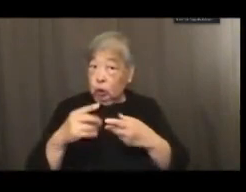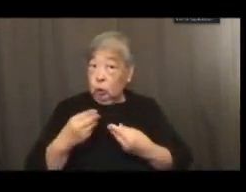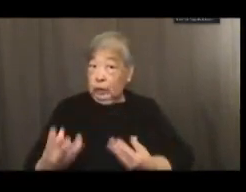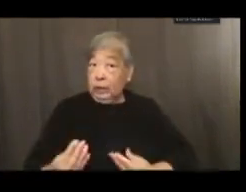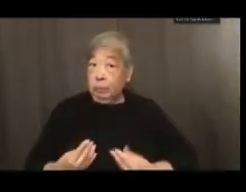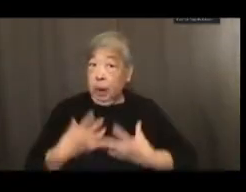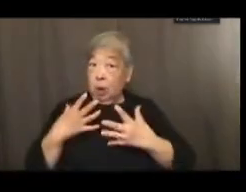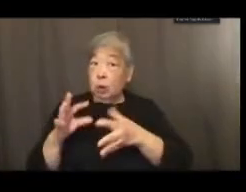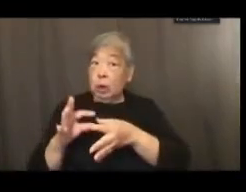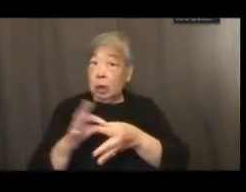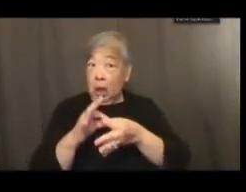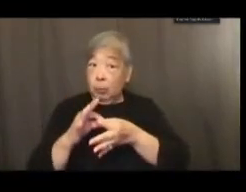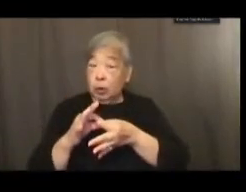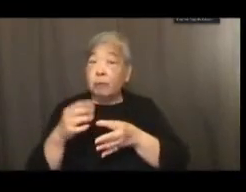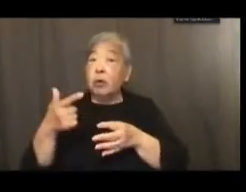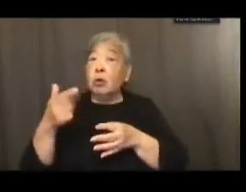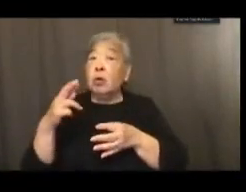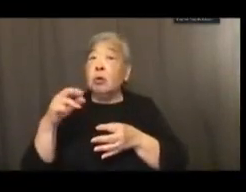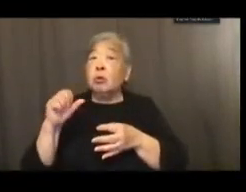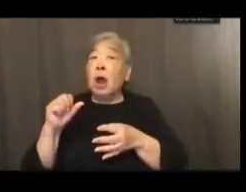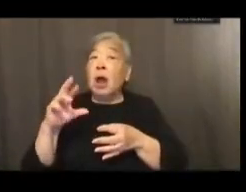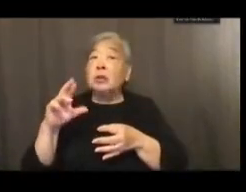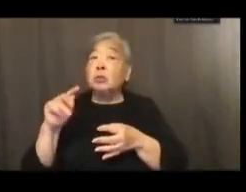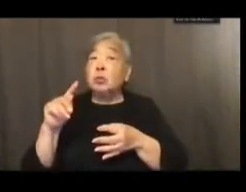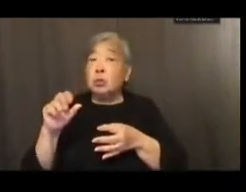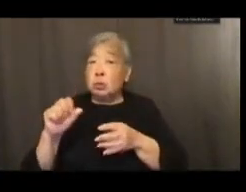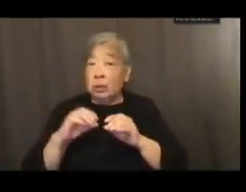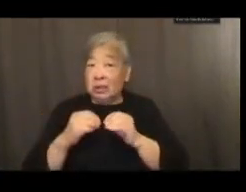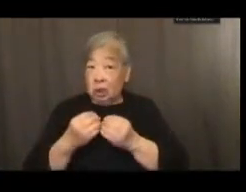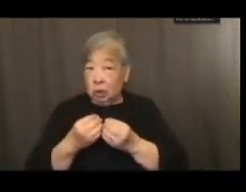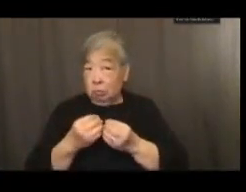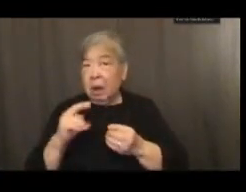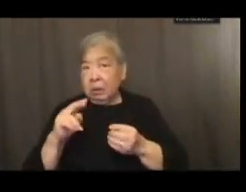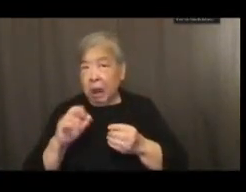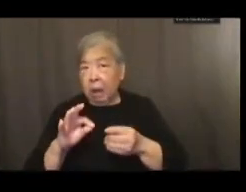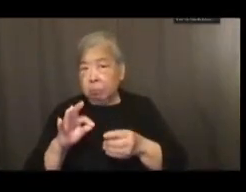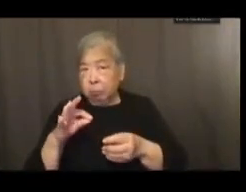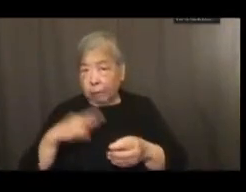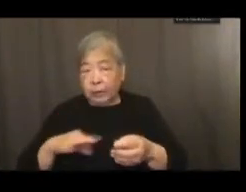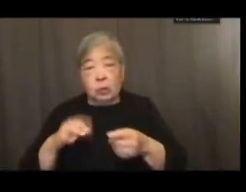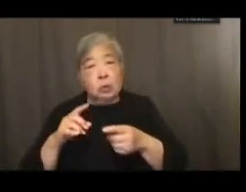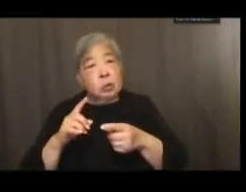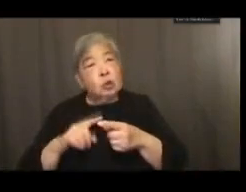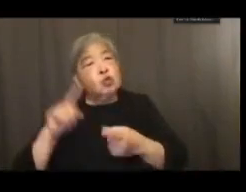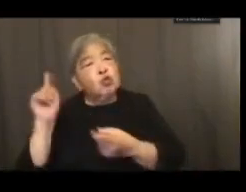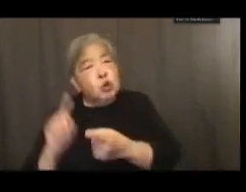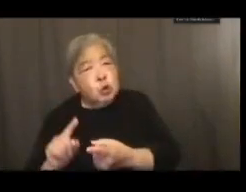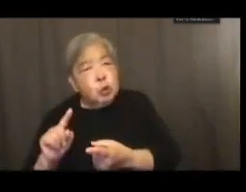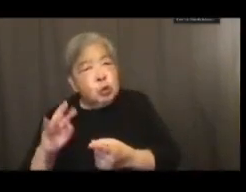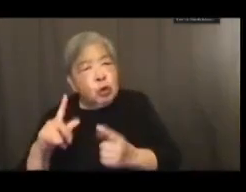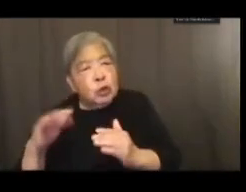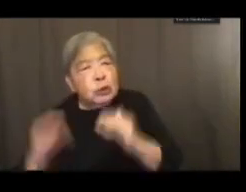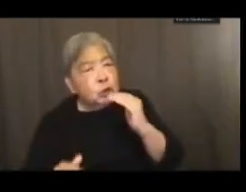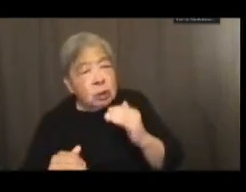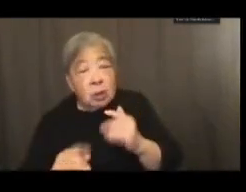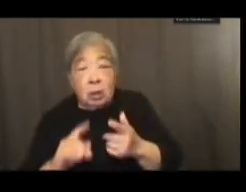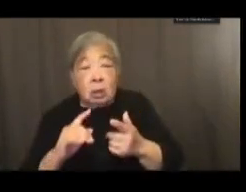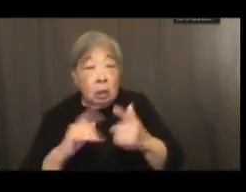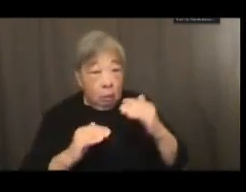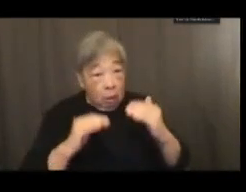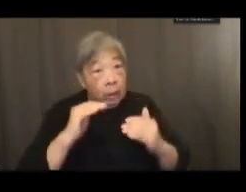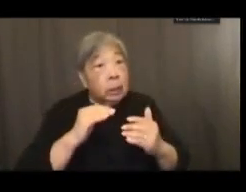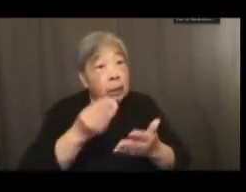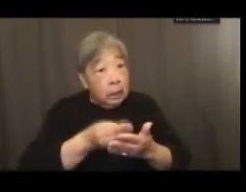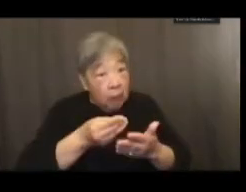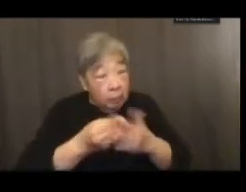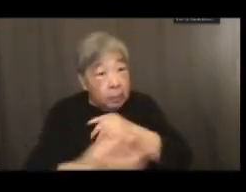grassroots organizing by non-profit groups to reduce racial injustice, economic inequality and poverty, to further